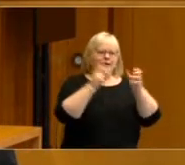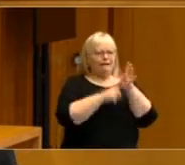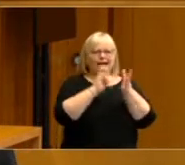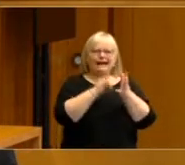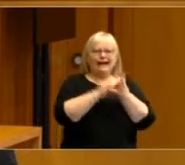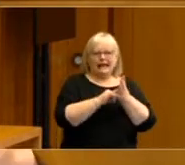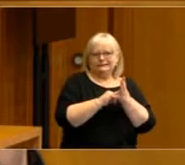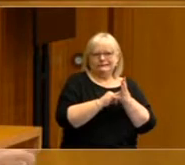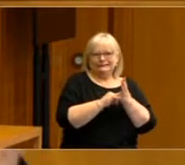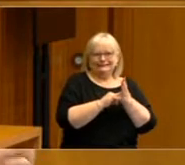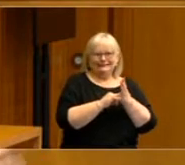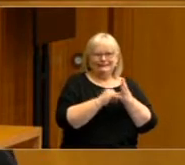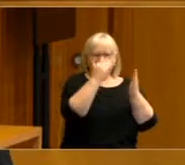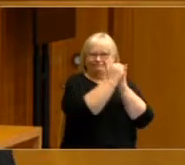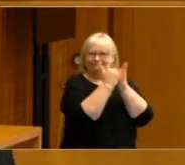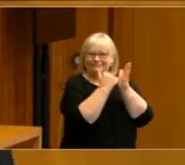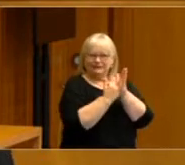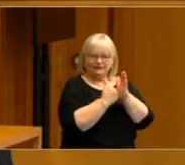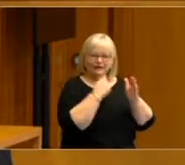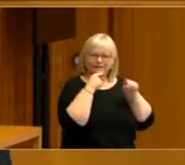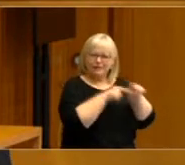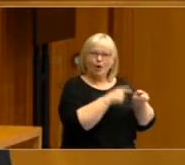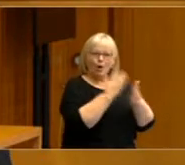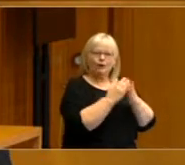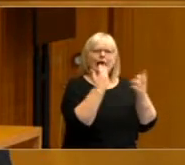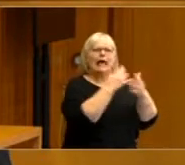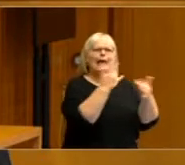on assets, are of increased importance.